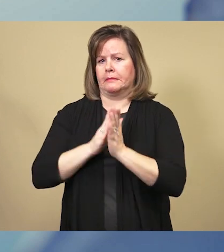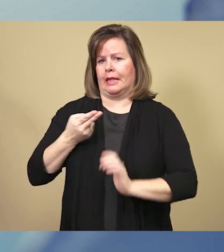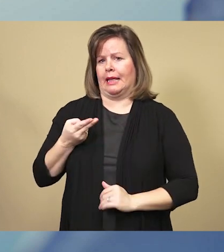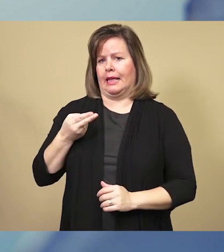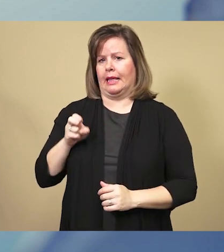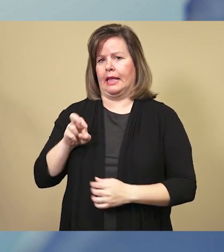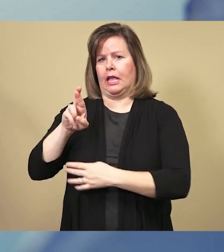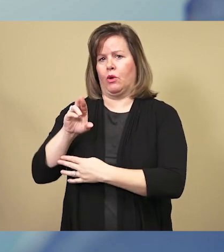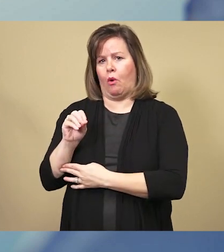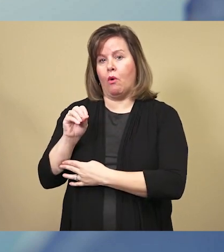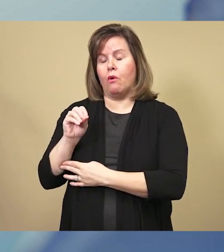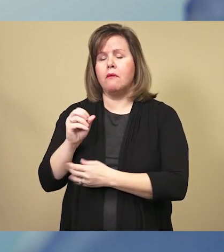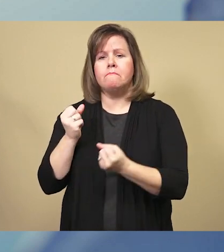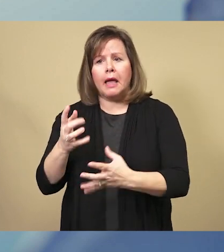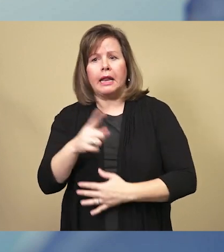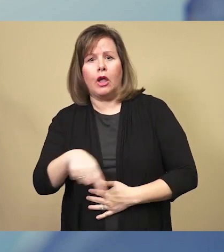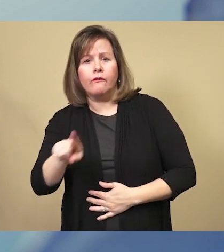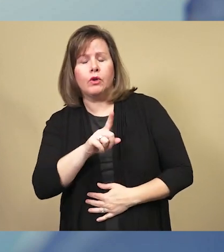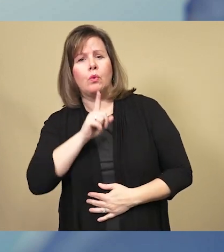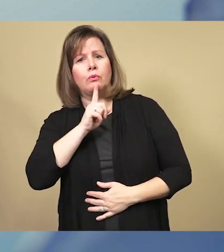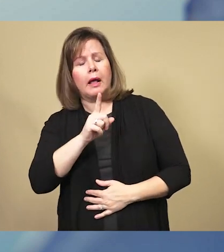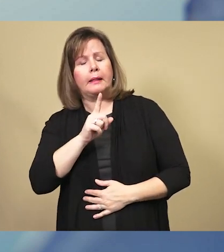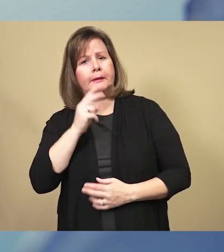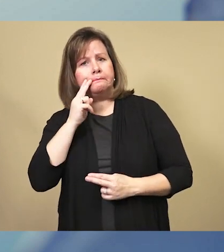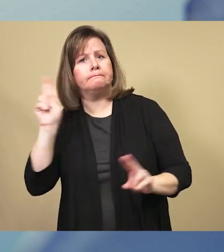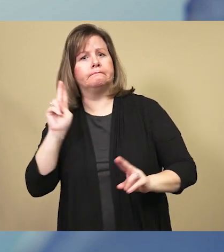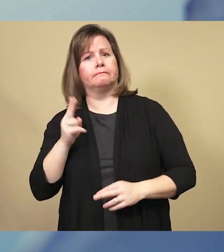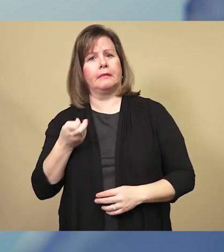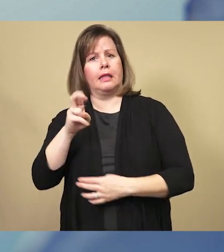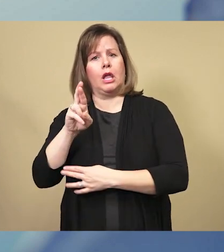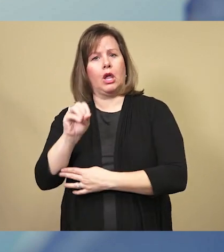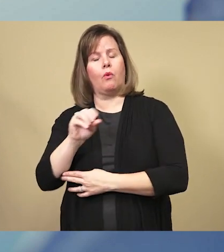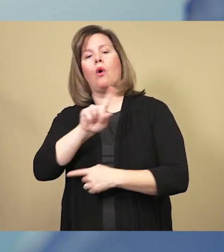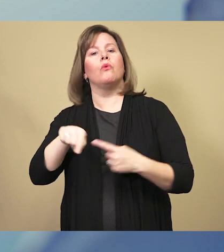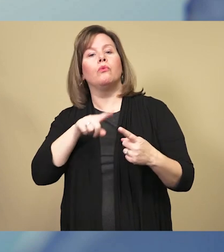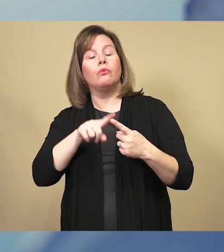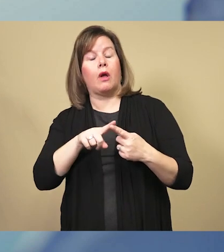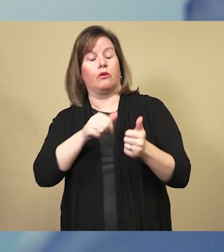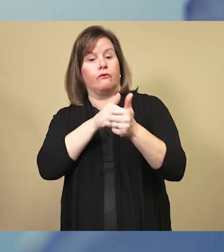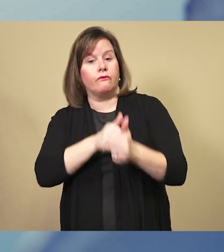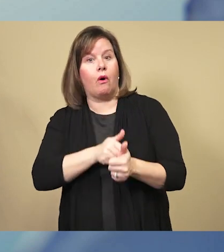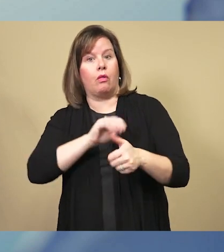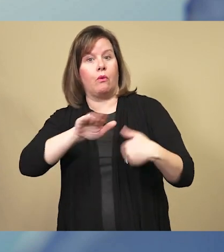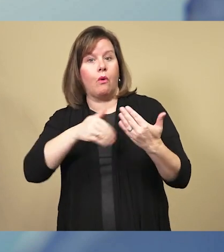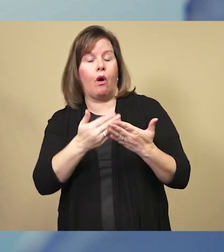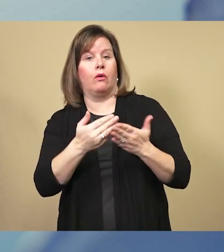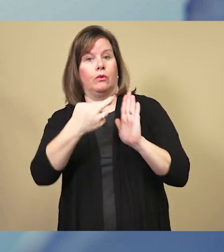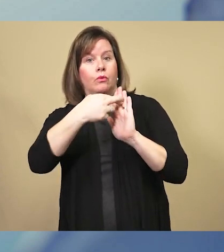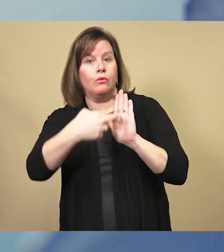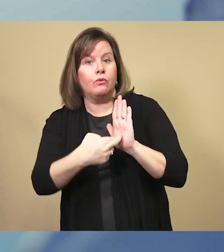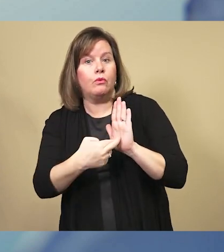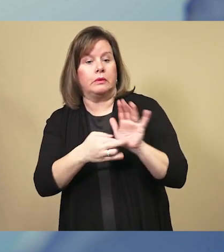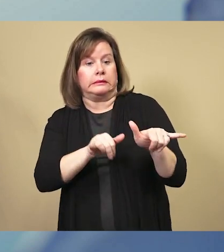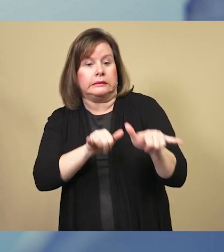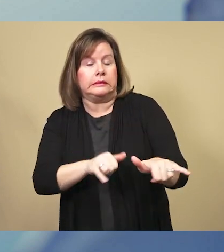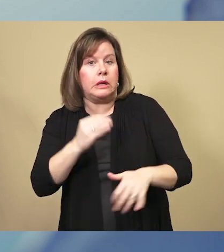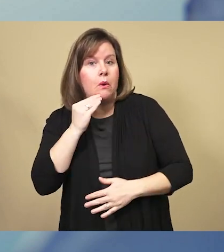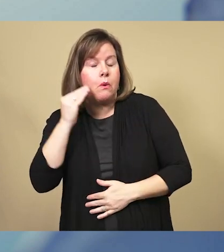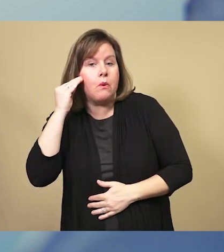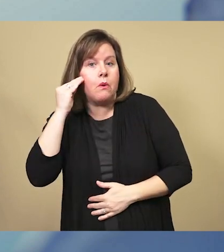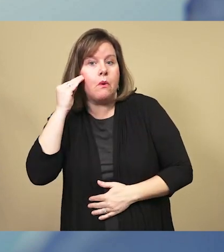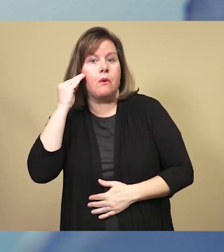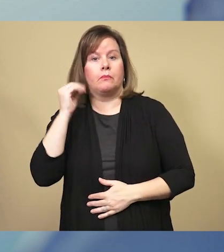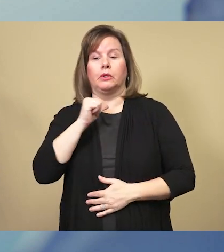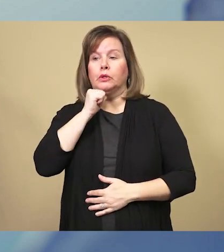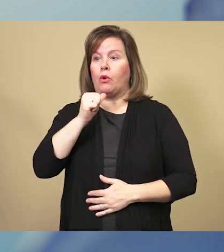all of you are acting heroically right now, when you follow the public health recommendations, when you limit your travel, when you stay at home when you're sick,